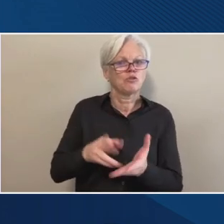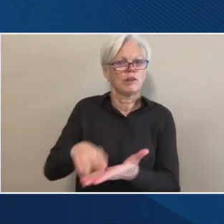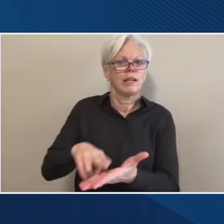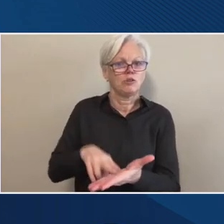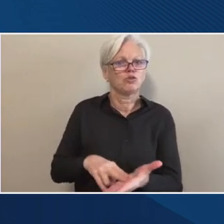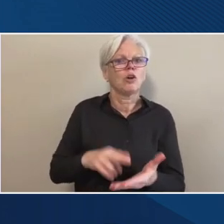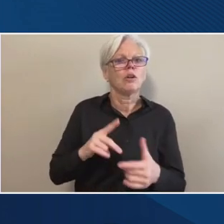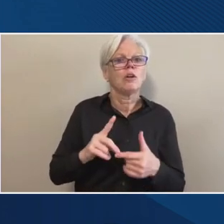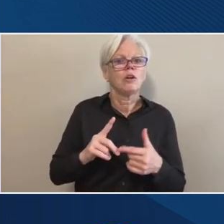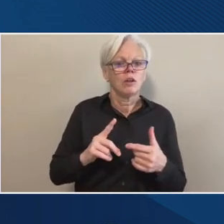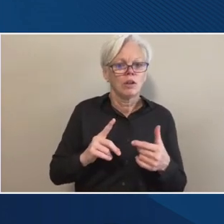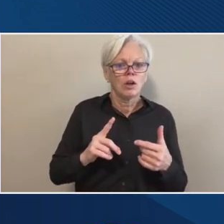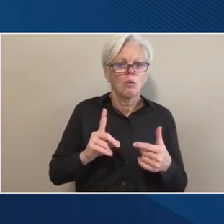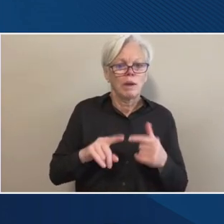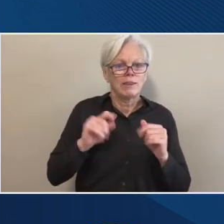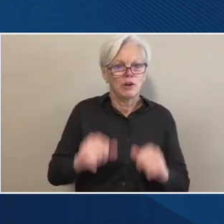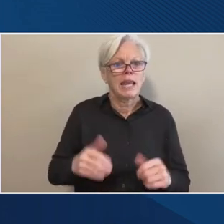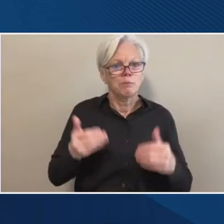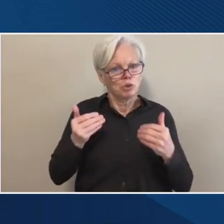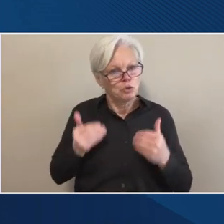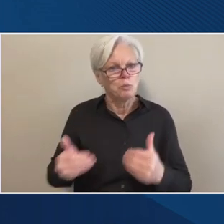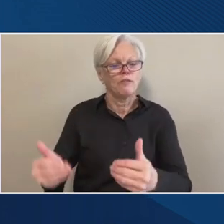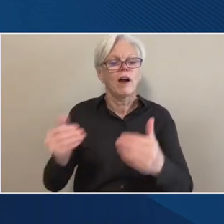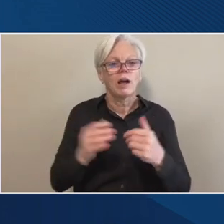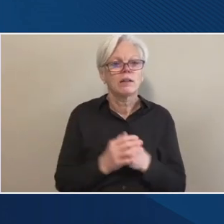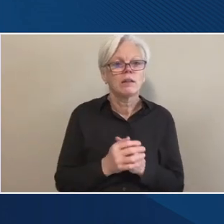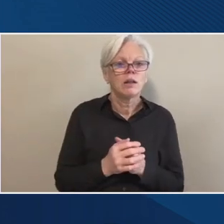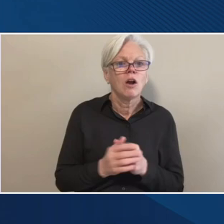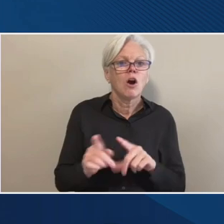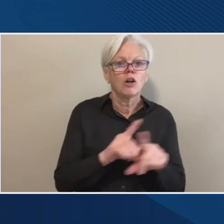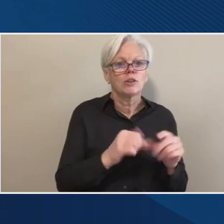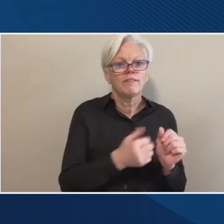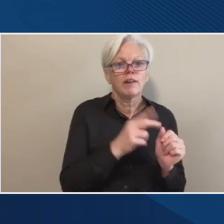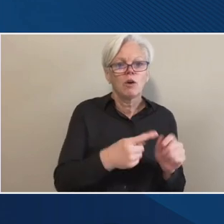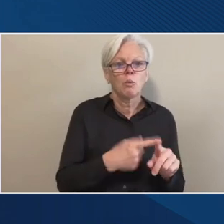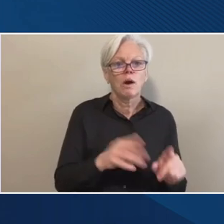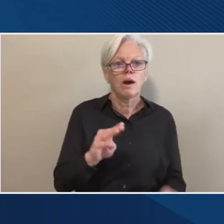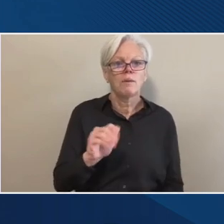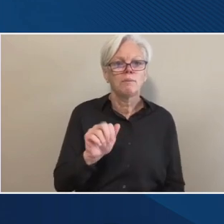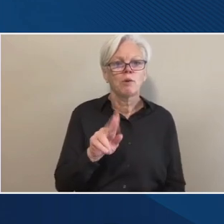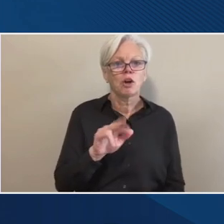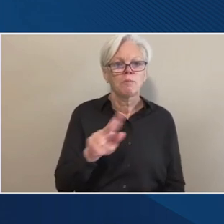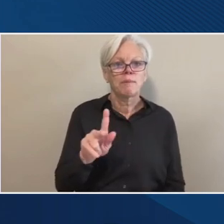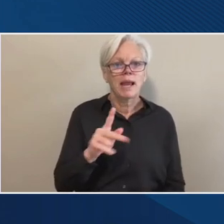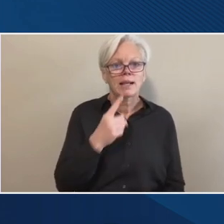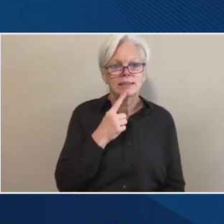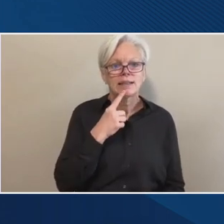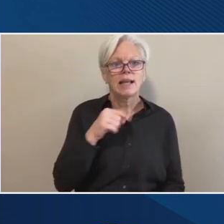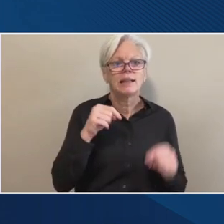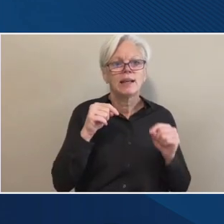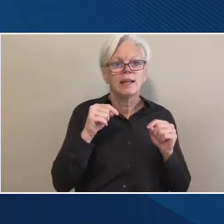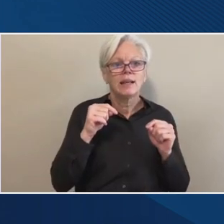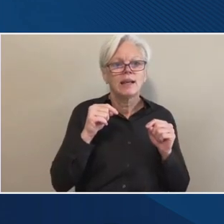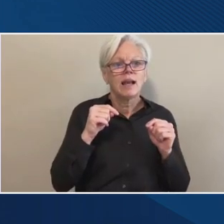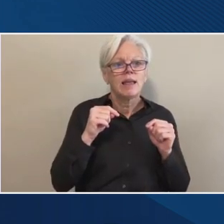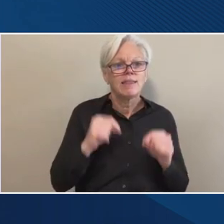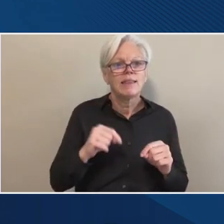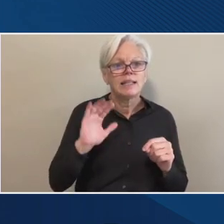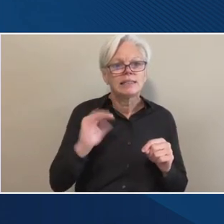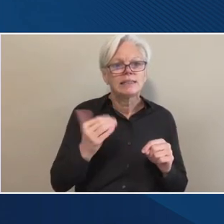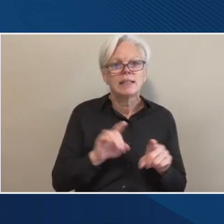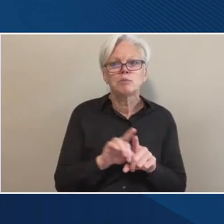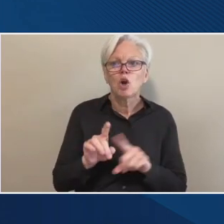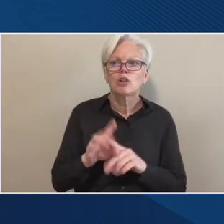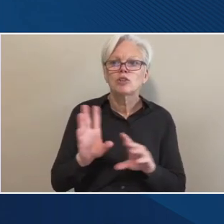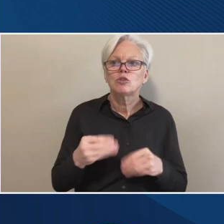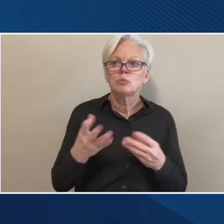to later on. Um, and also I just wanted to follow up on what Barmak said that, um, this sort of seems to also, um, provide